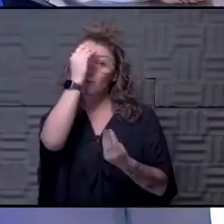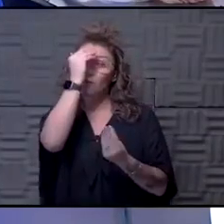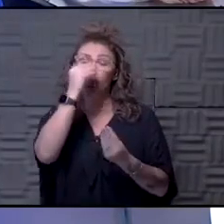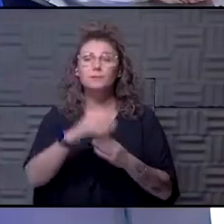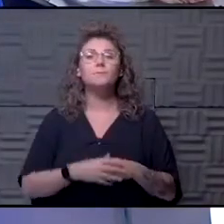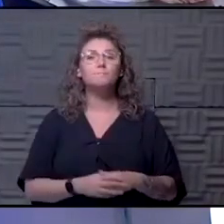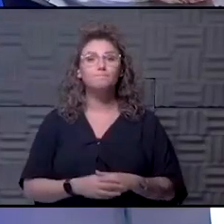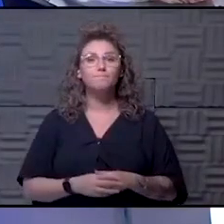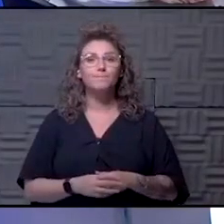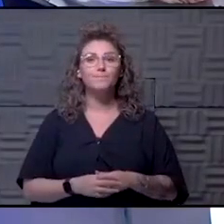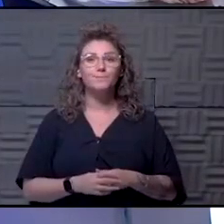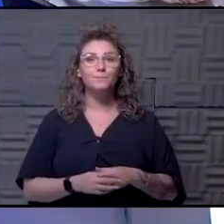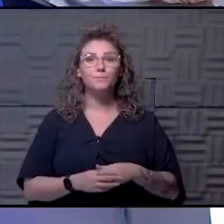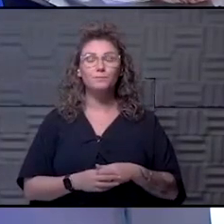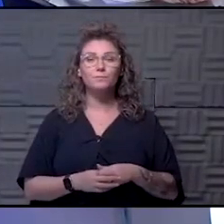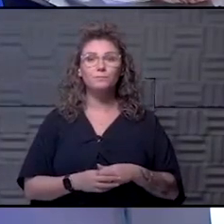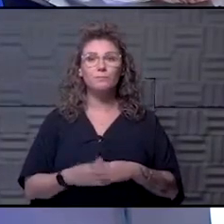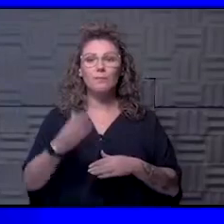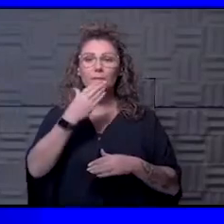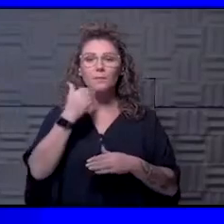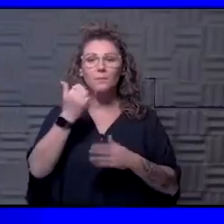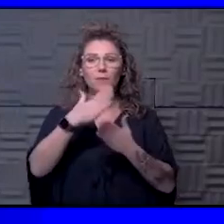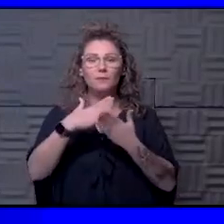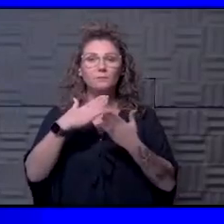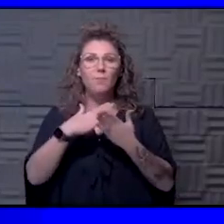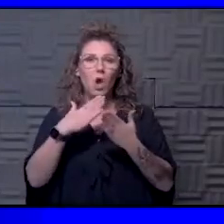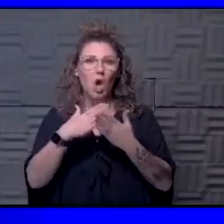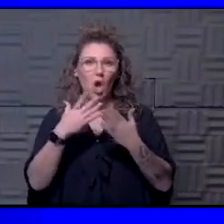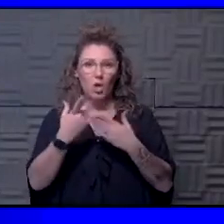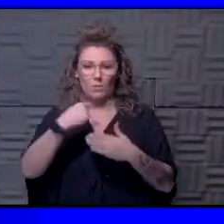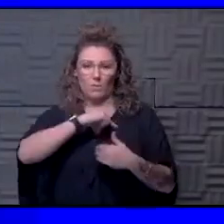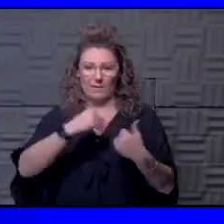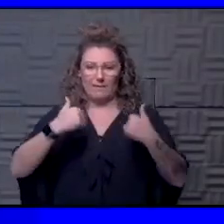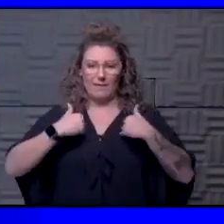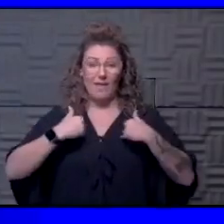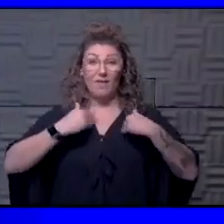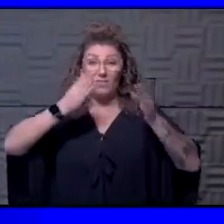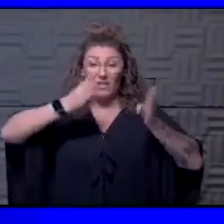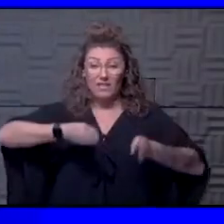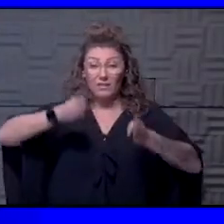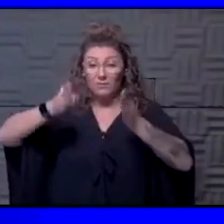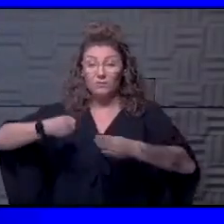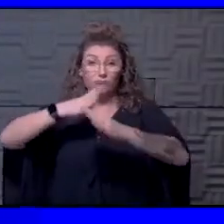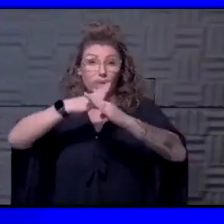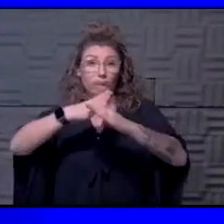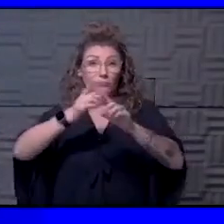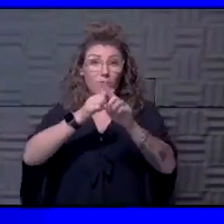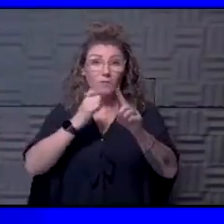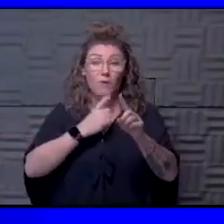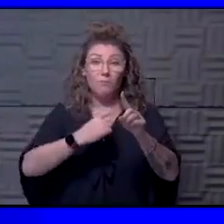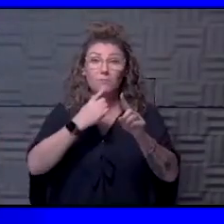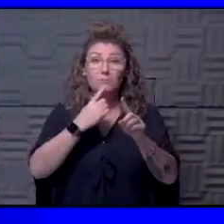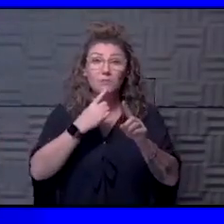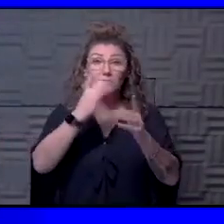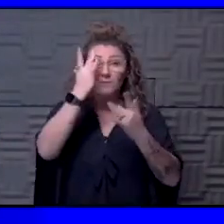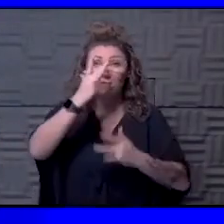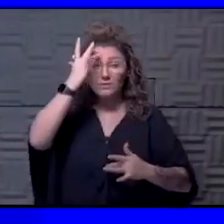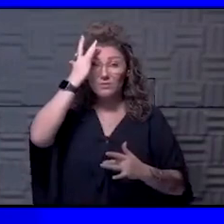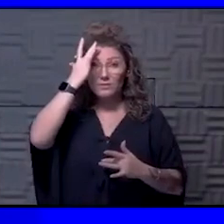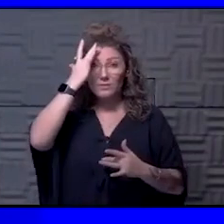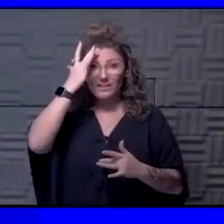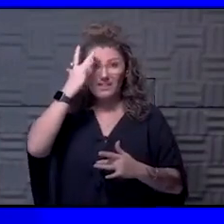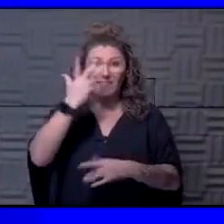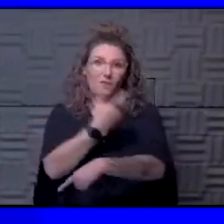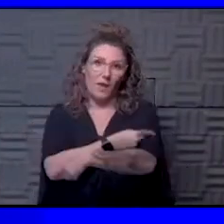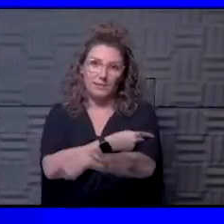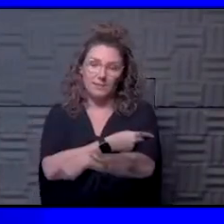best, um, piece of armamentarium that we have right now individually to protect you against severe disease, uh, is